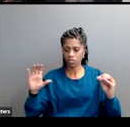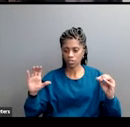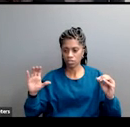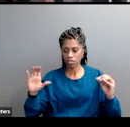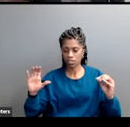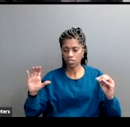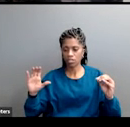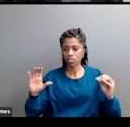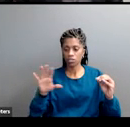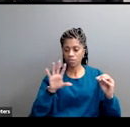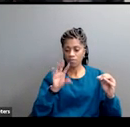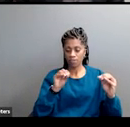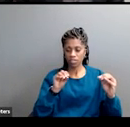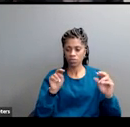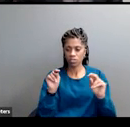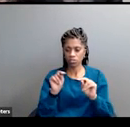above 50 is people feeling